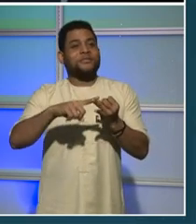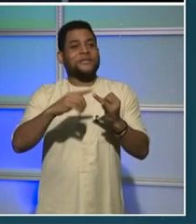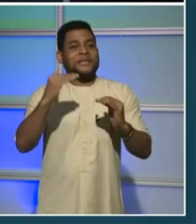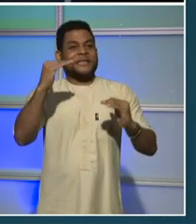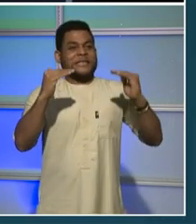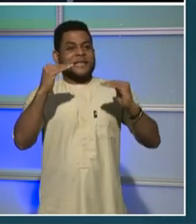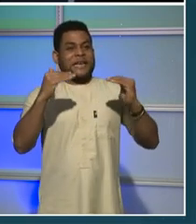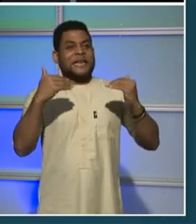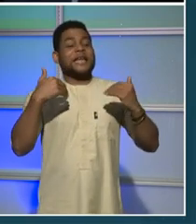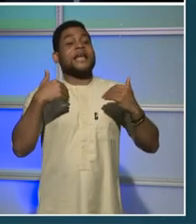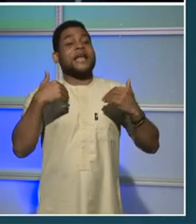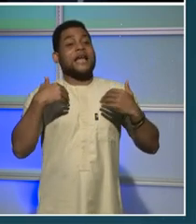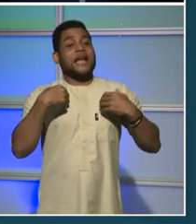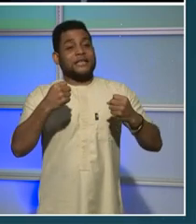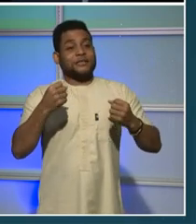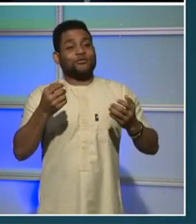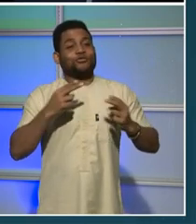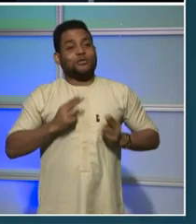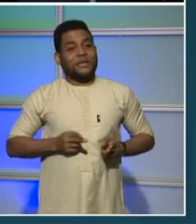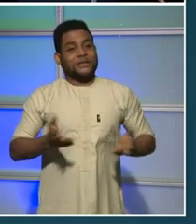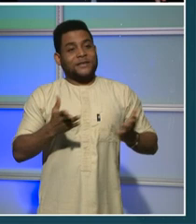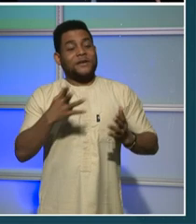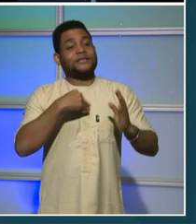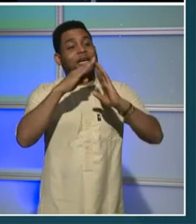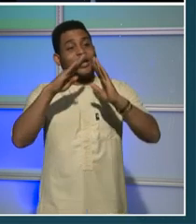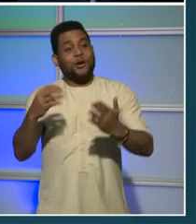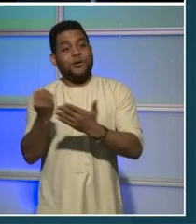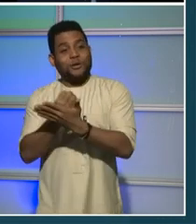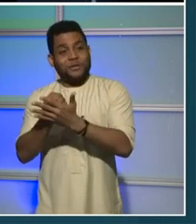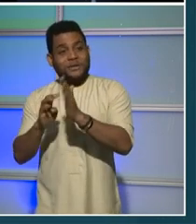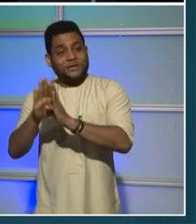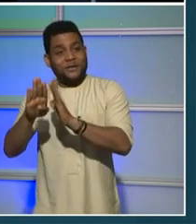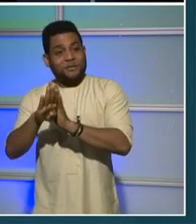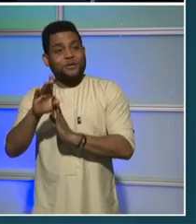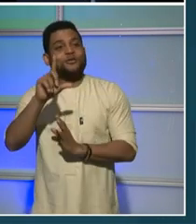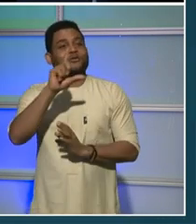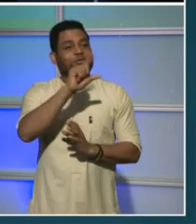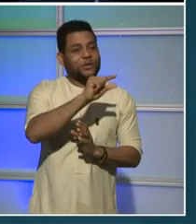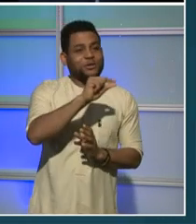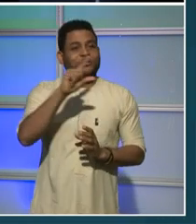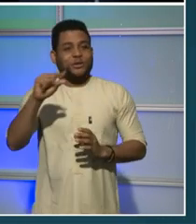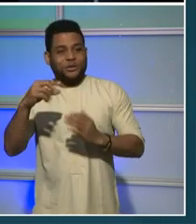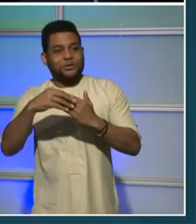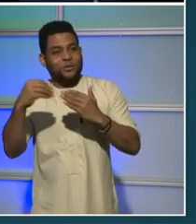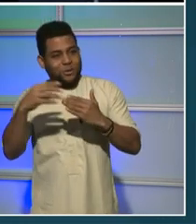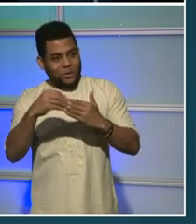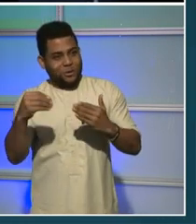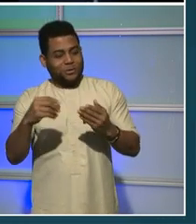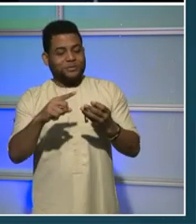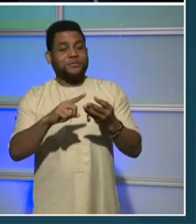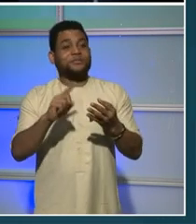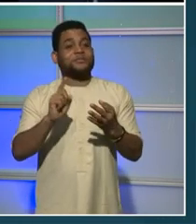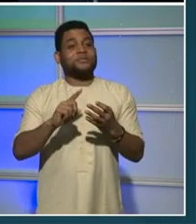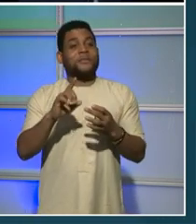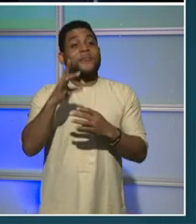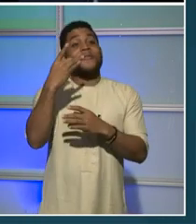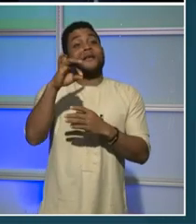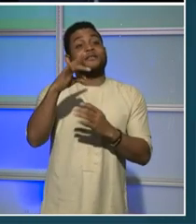and housing and economic development at $20 each apiece, $17 for public safety and justice,